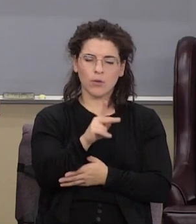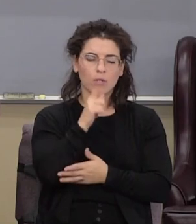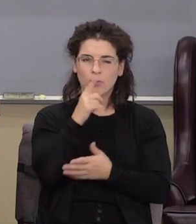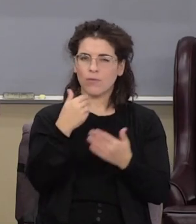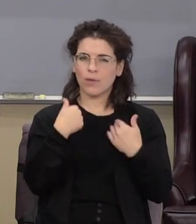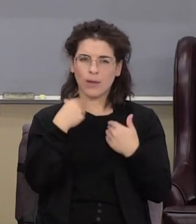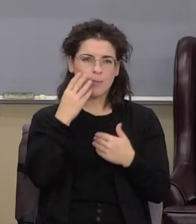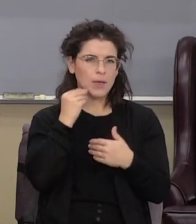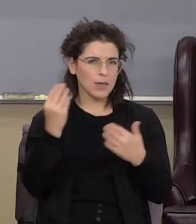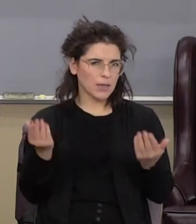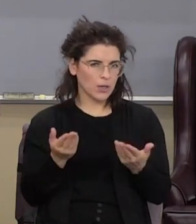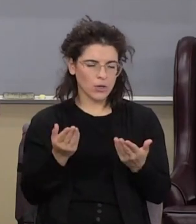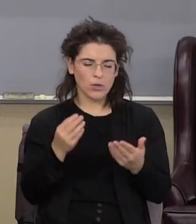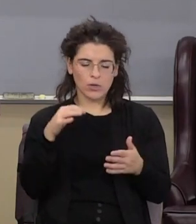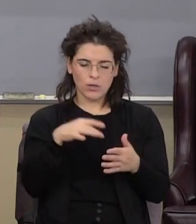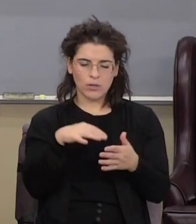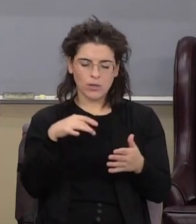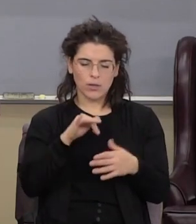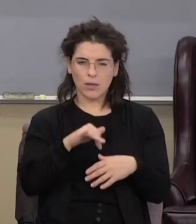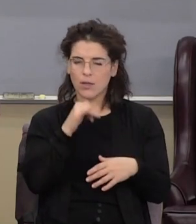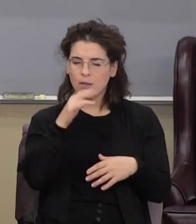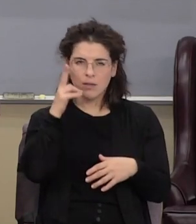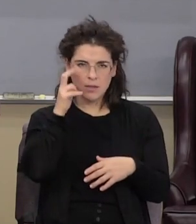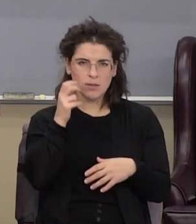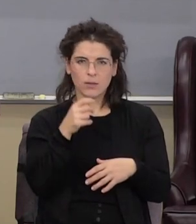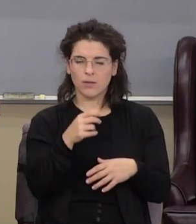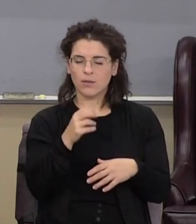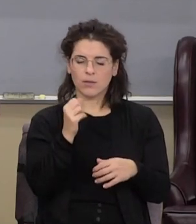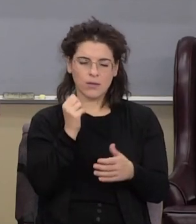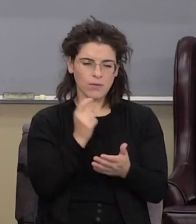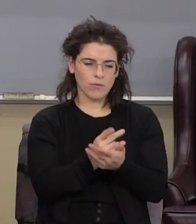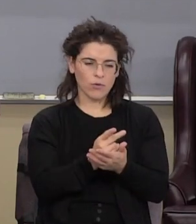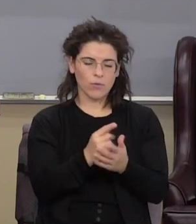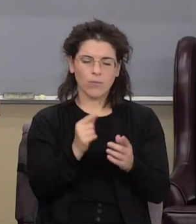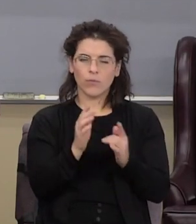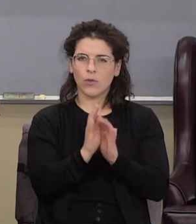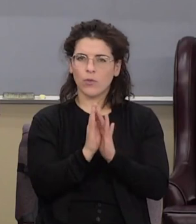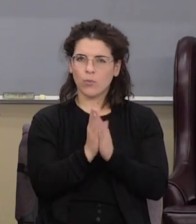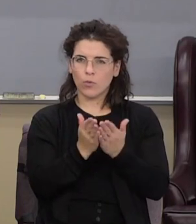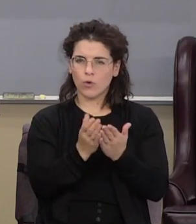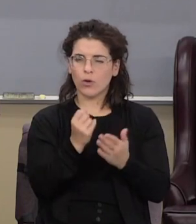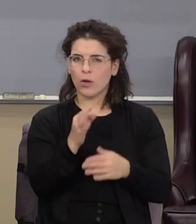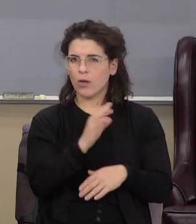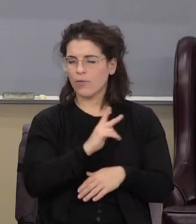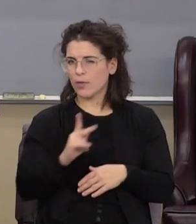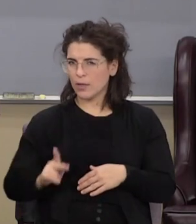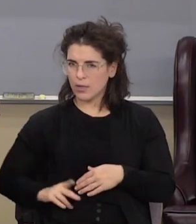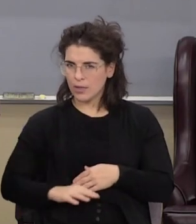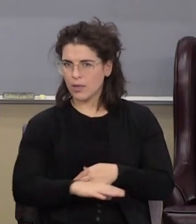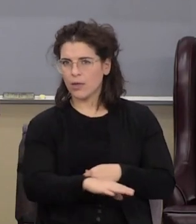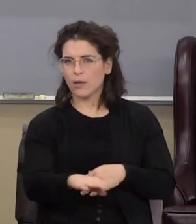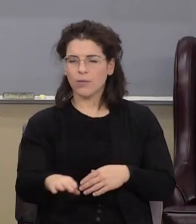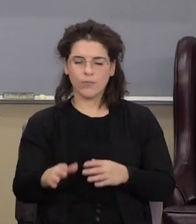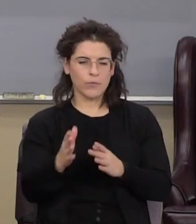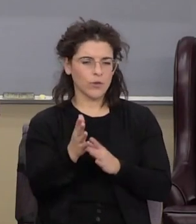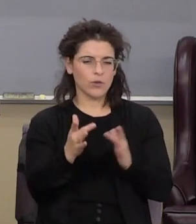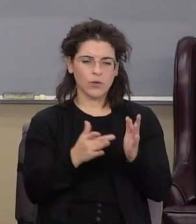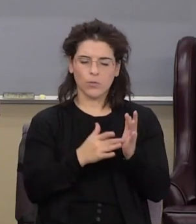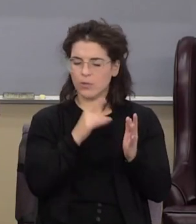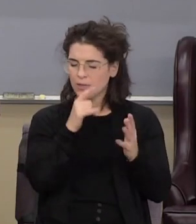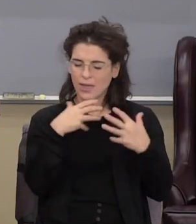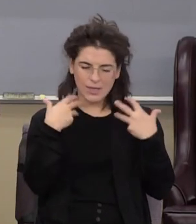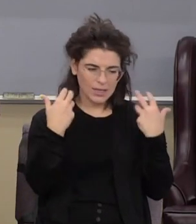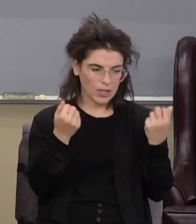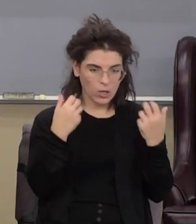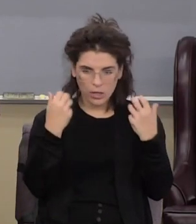them but what those things they do is they confirm the word of the kingdom Jesus wasn't going about healing people just